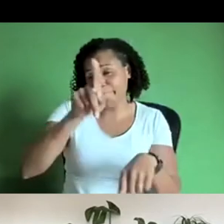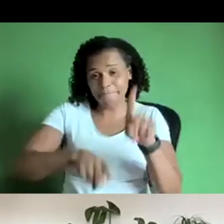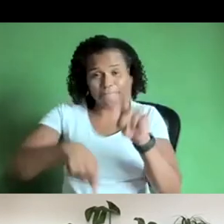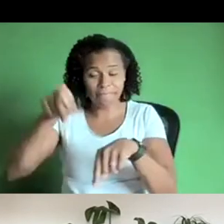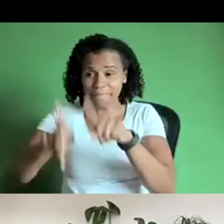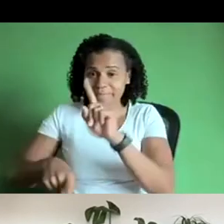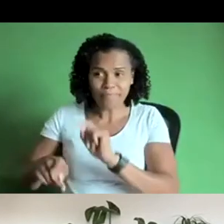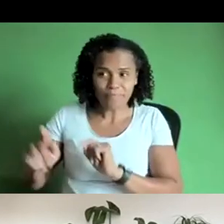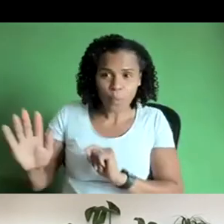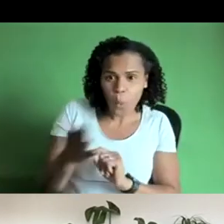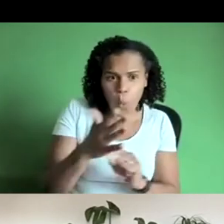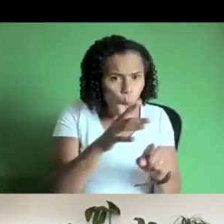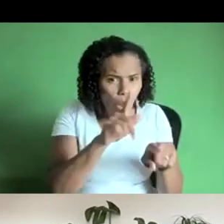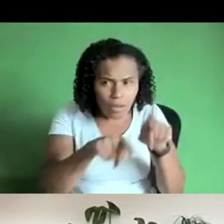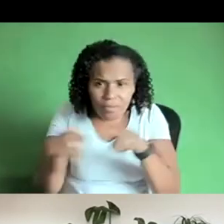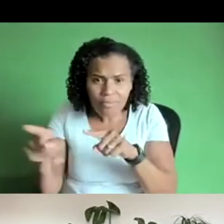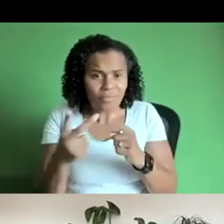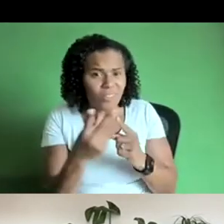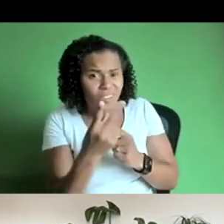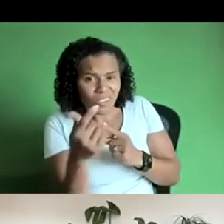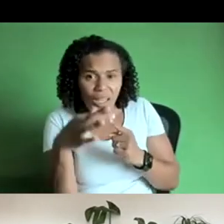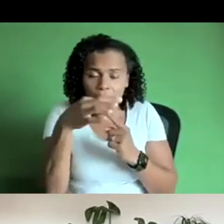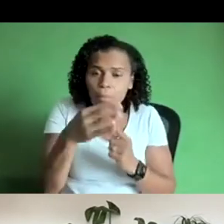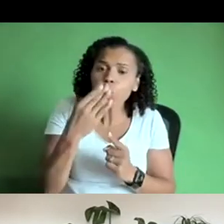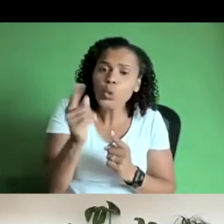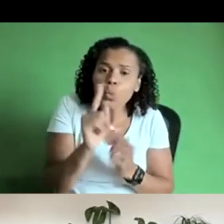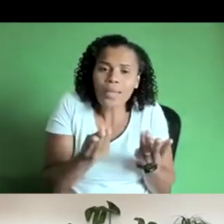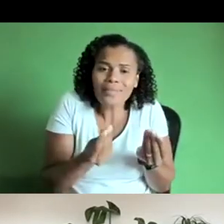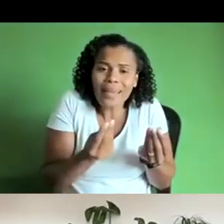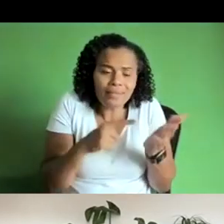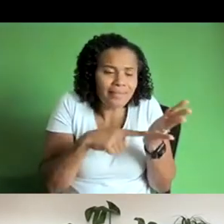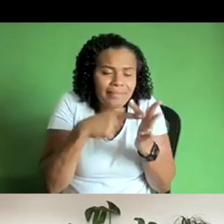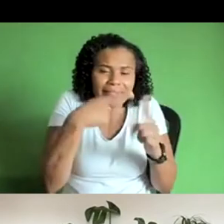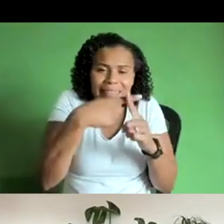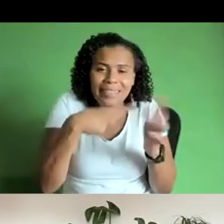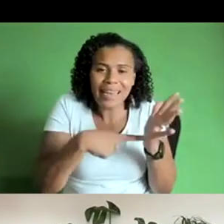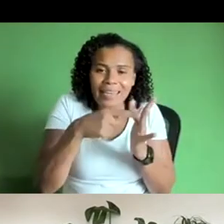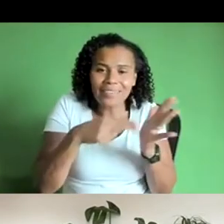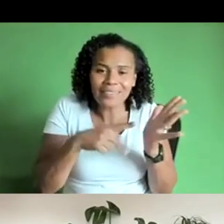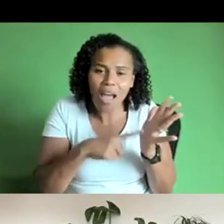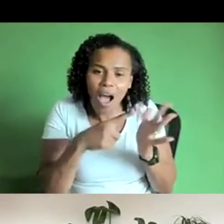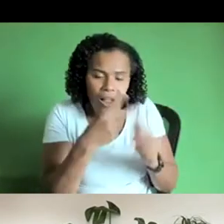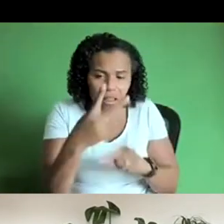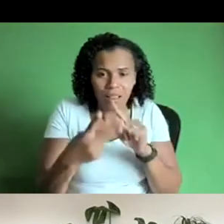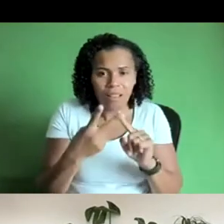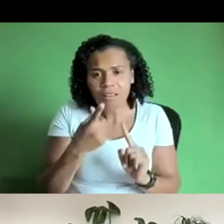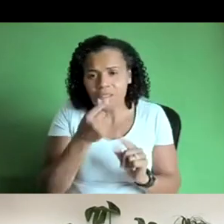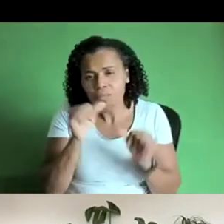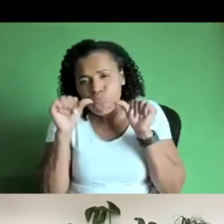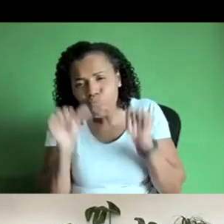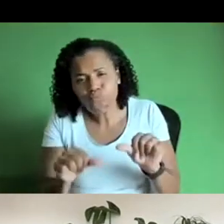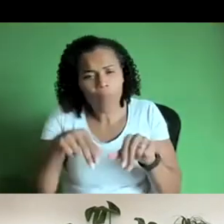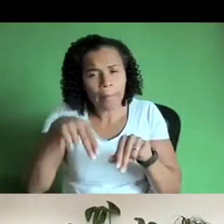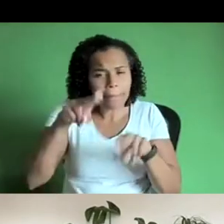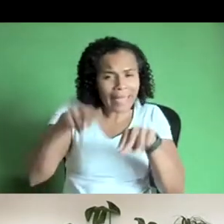bits of work some make things out of textiles some like to paint some like to draw and it all comes from them